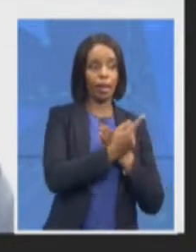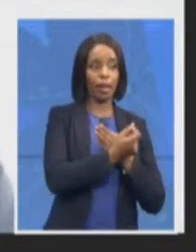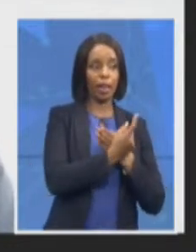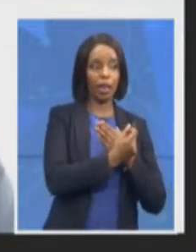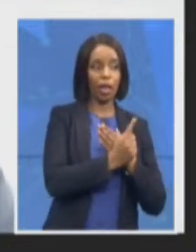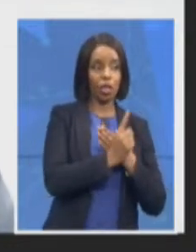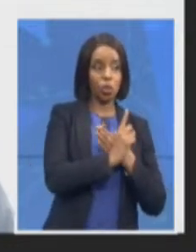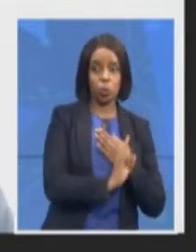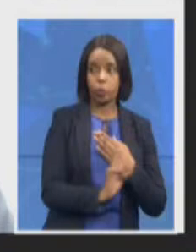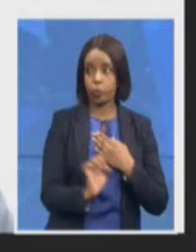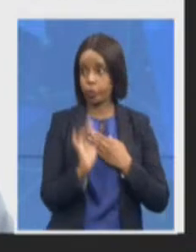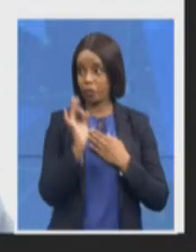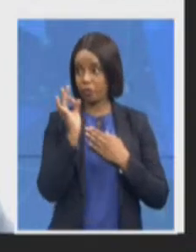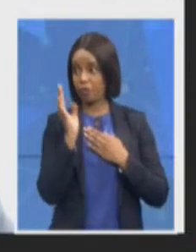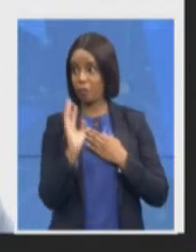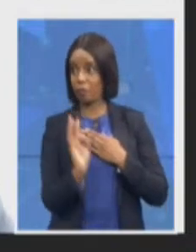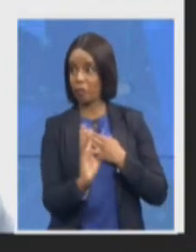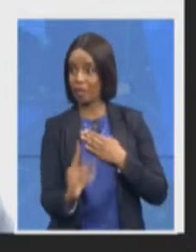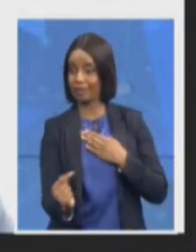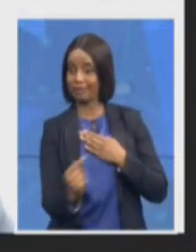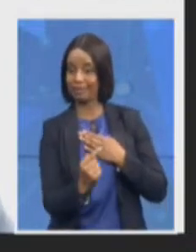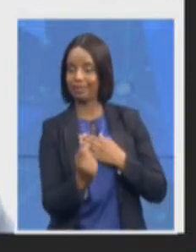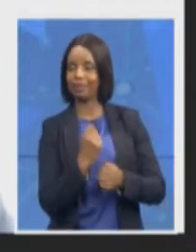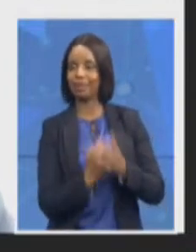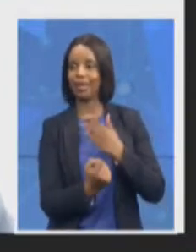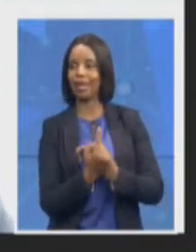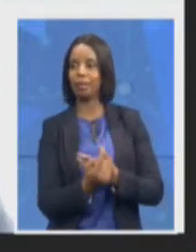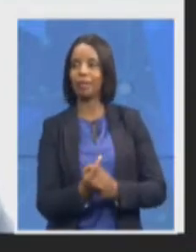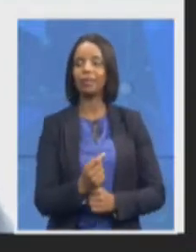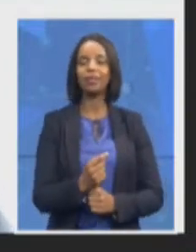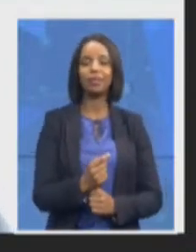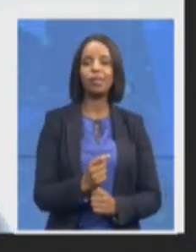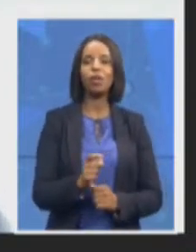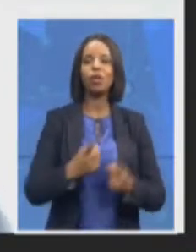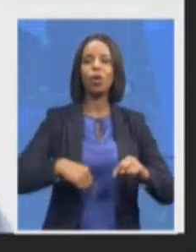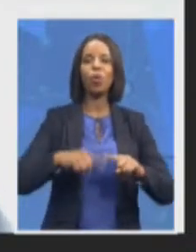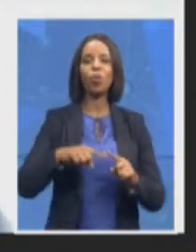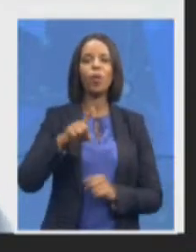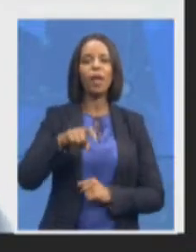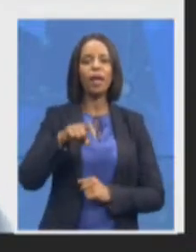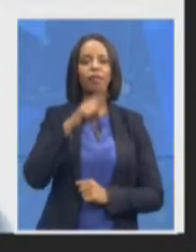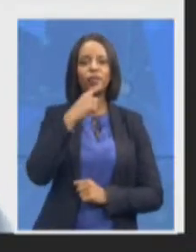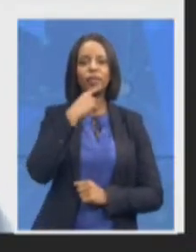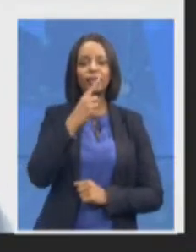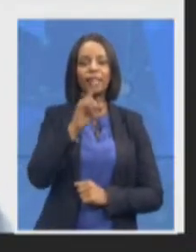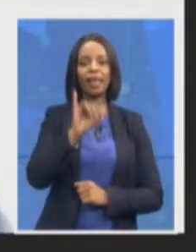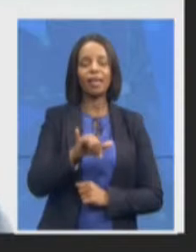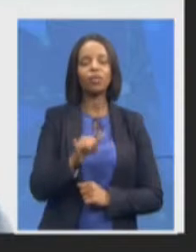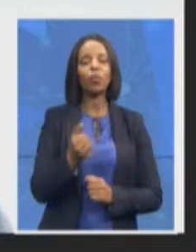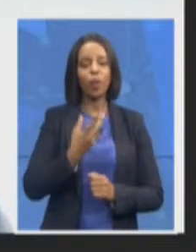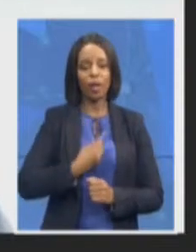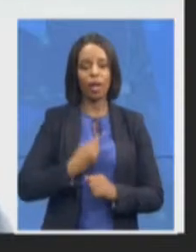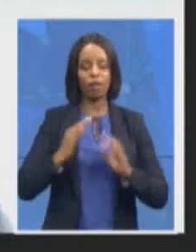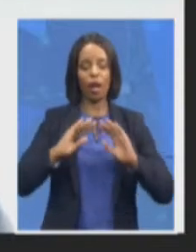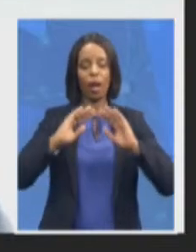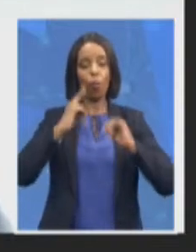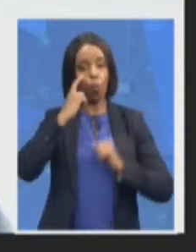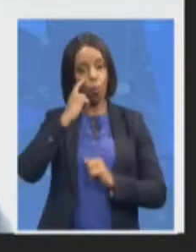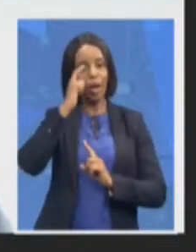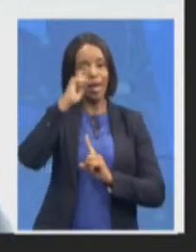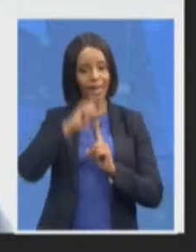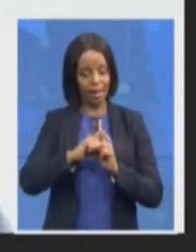we need to say that we do have a witness protection program within the country and that is currently